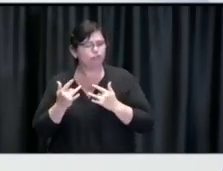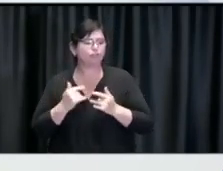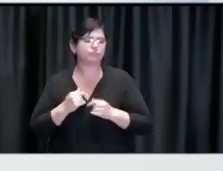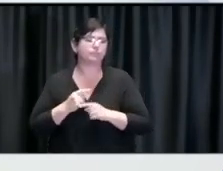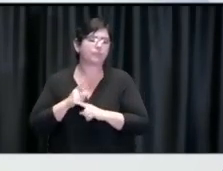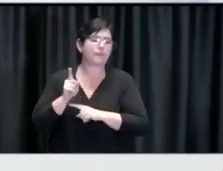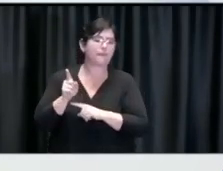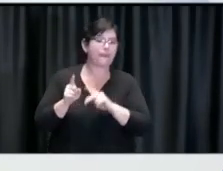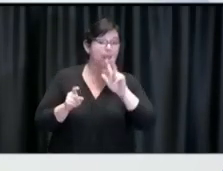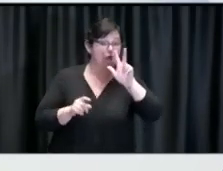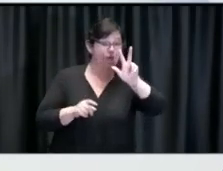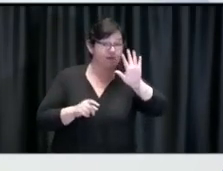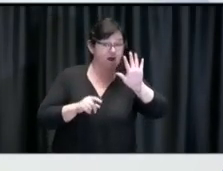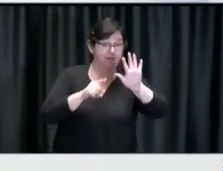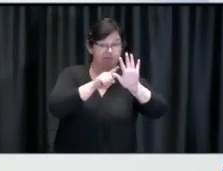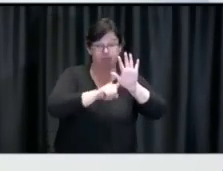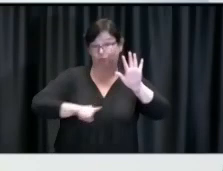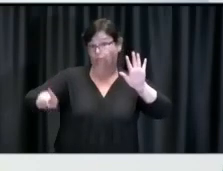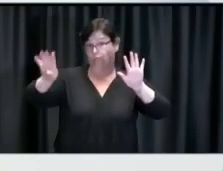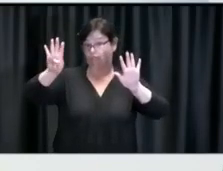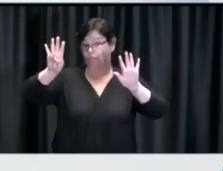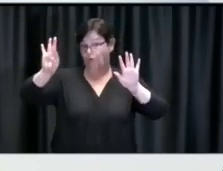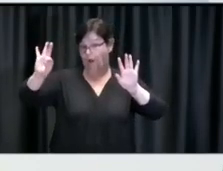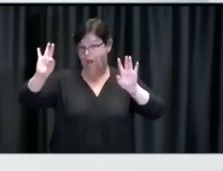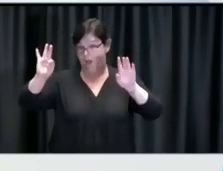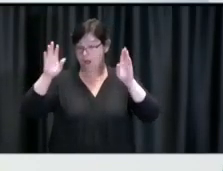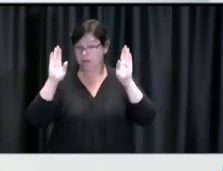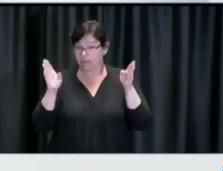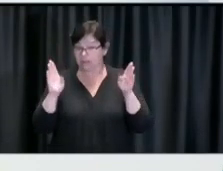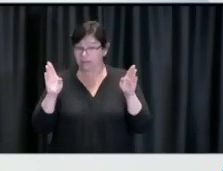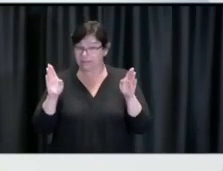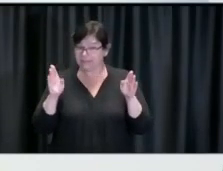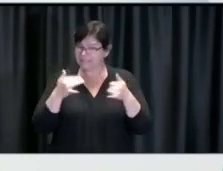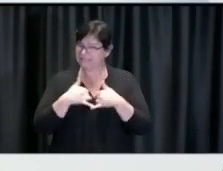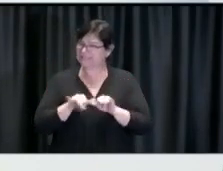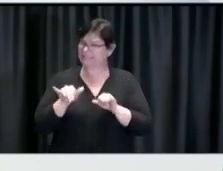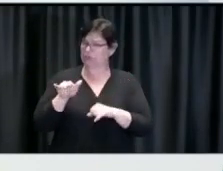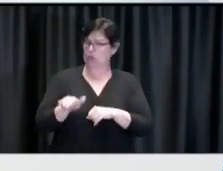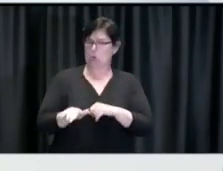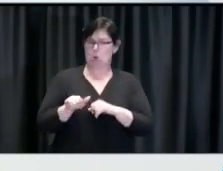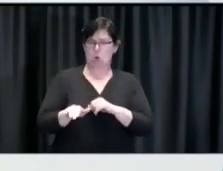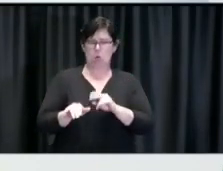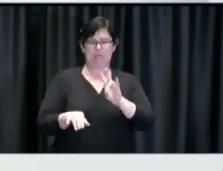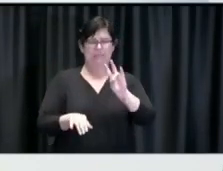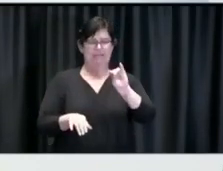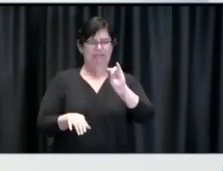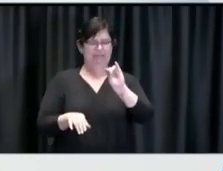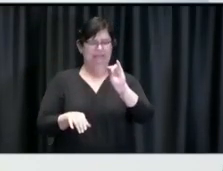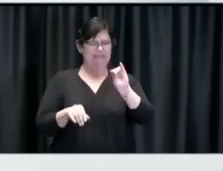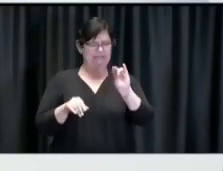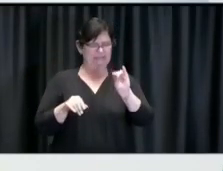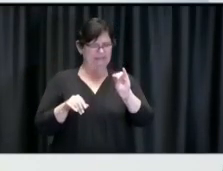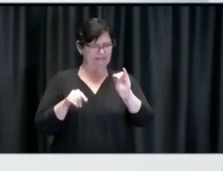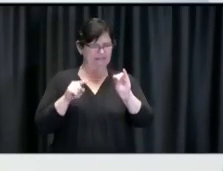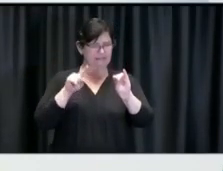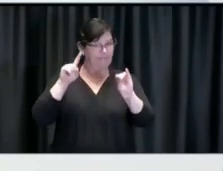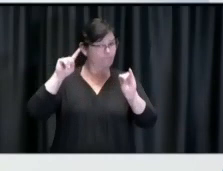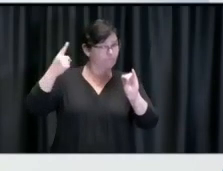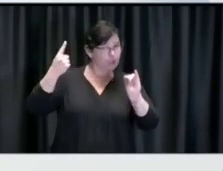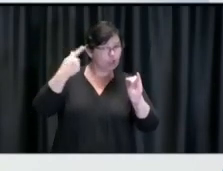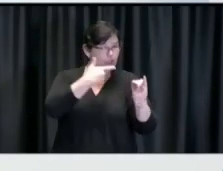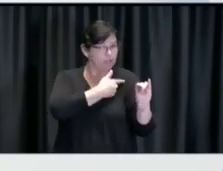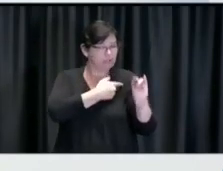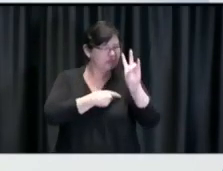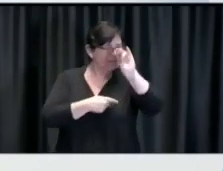everyone of all ages. You should be very proud of yourselves. I know